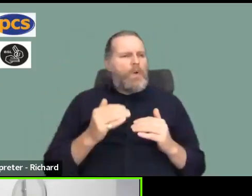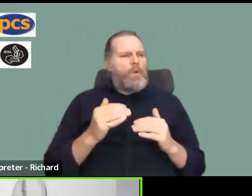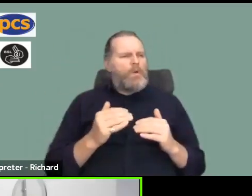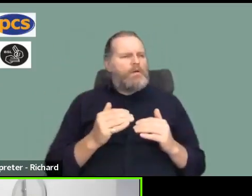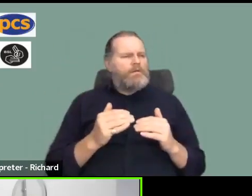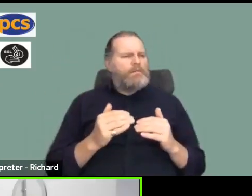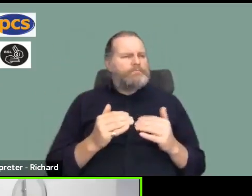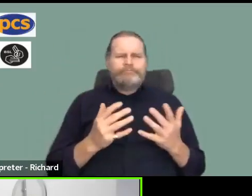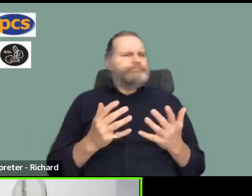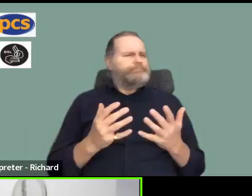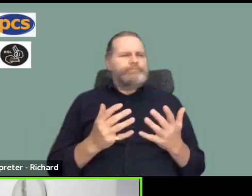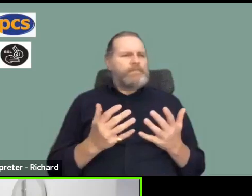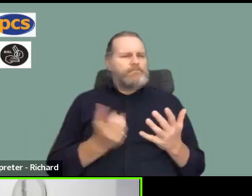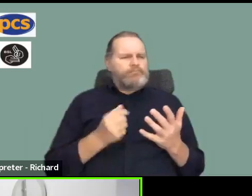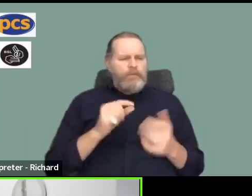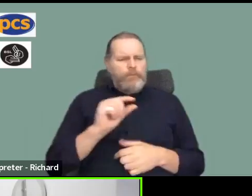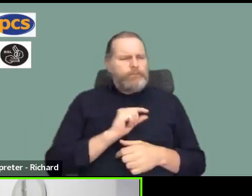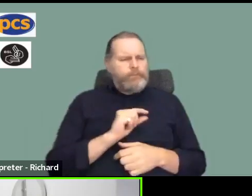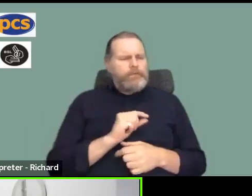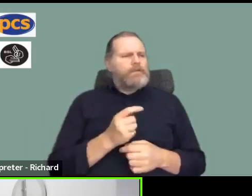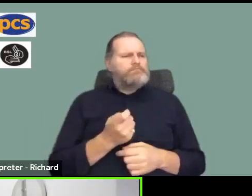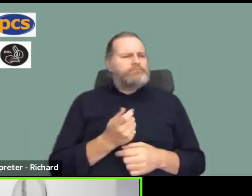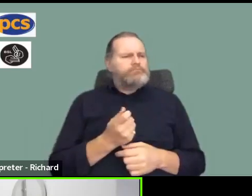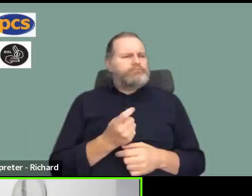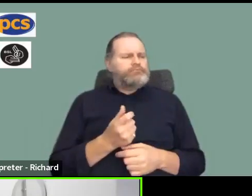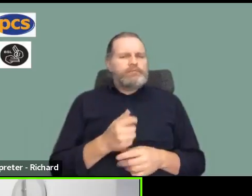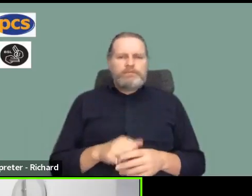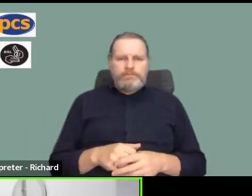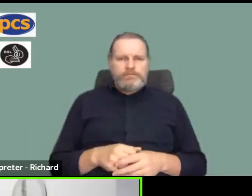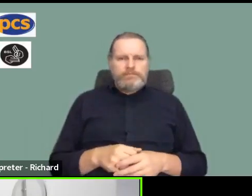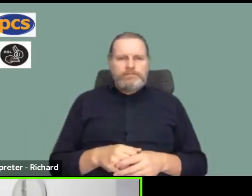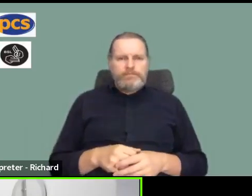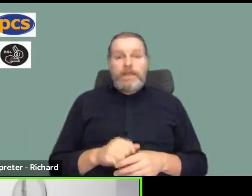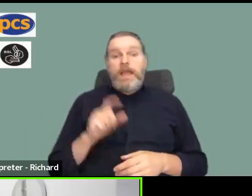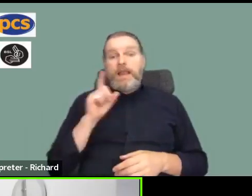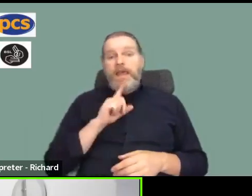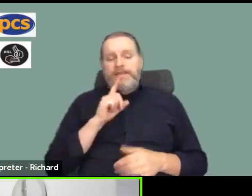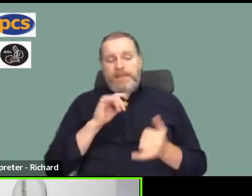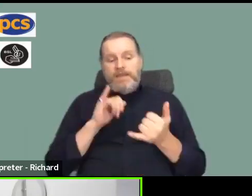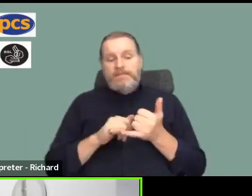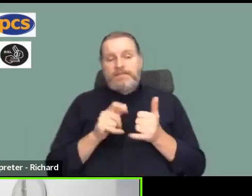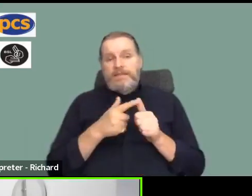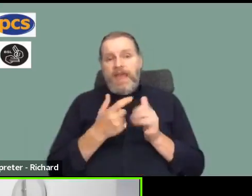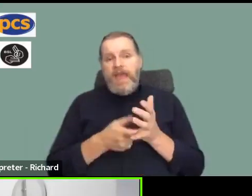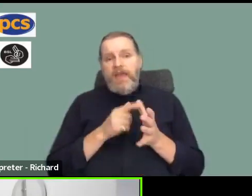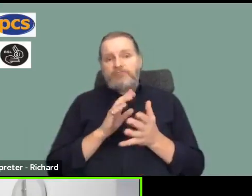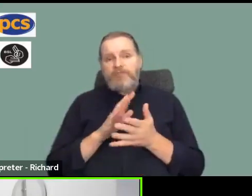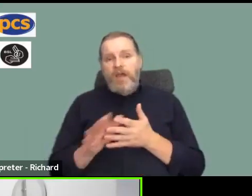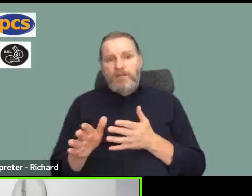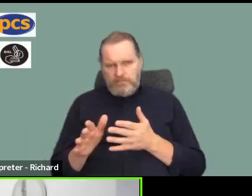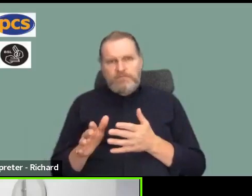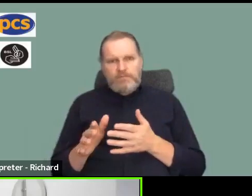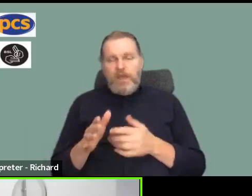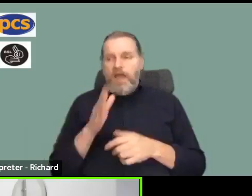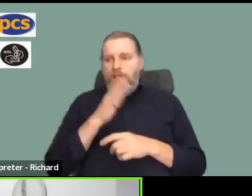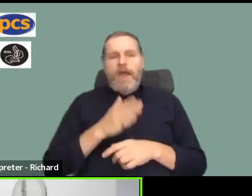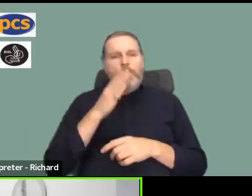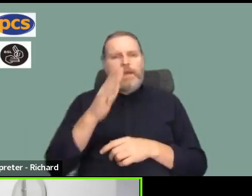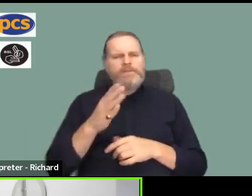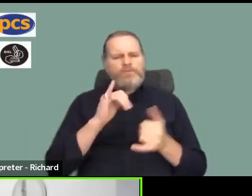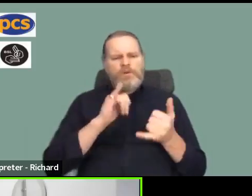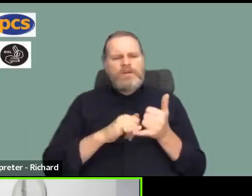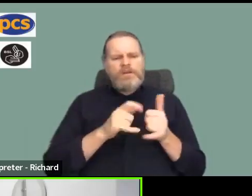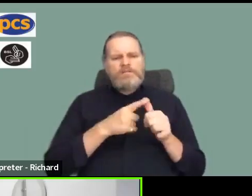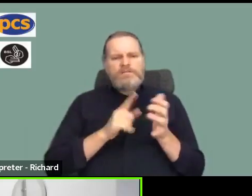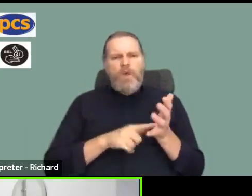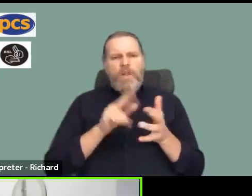says, I went to the BT Openreach picket line in Salford on Monday and there was a lot of support from passing traffic. I think strikes are popular